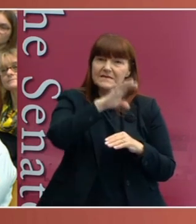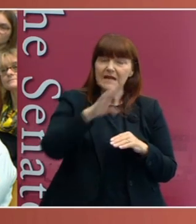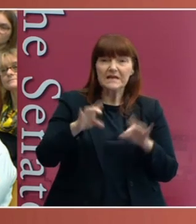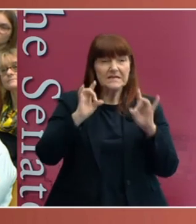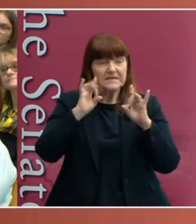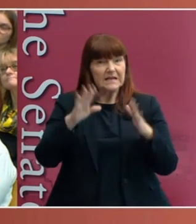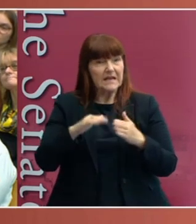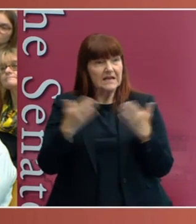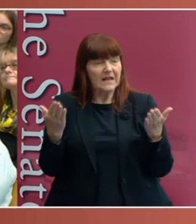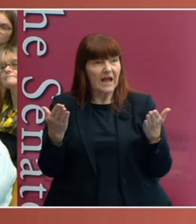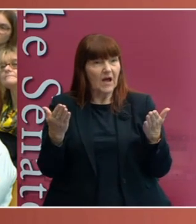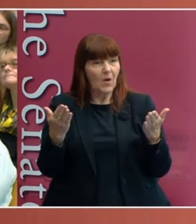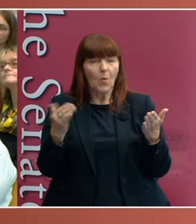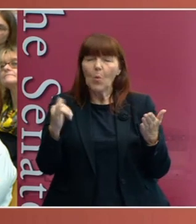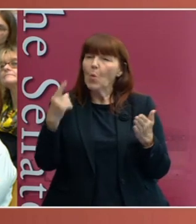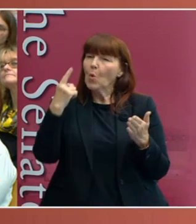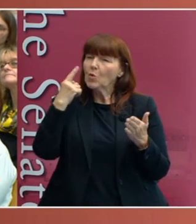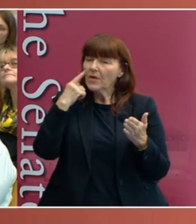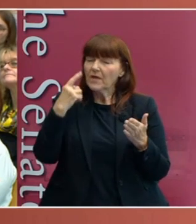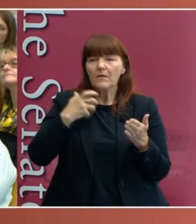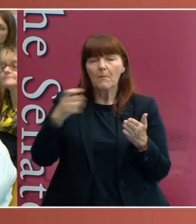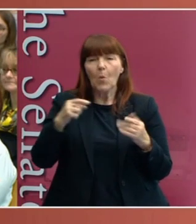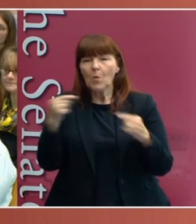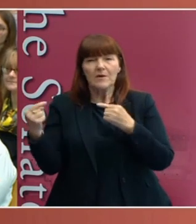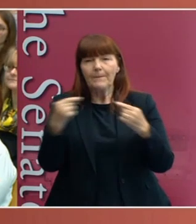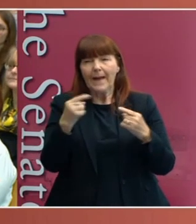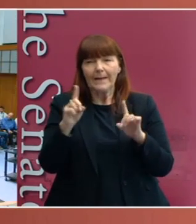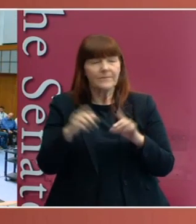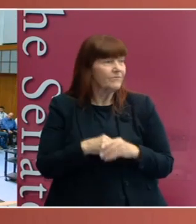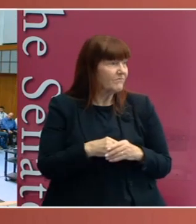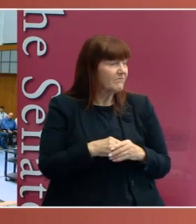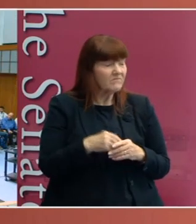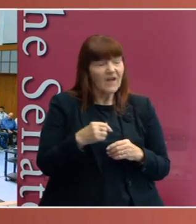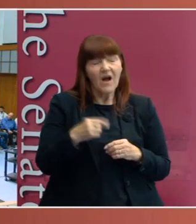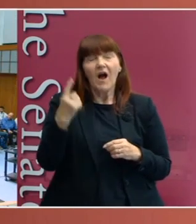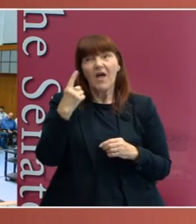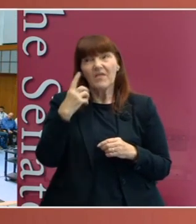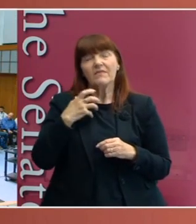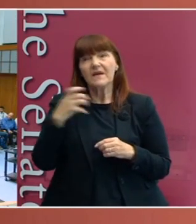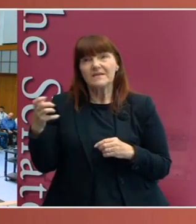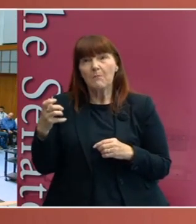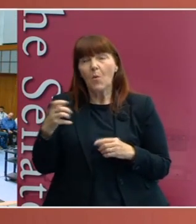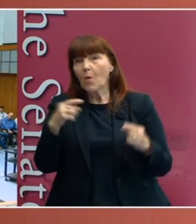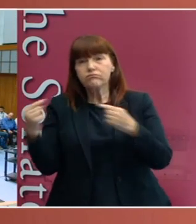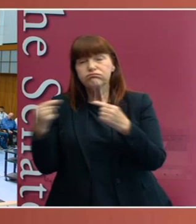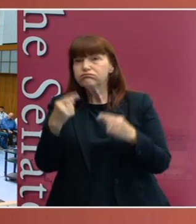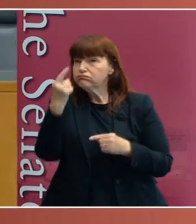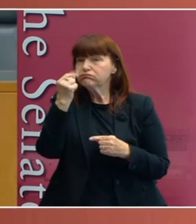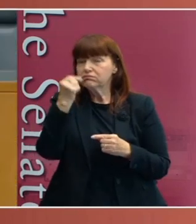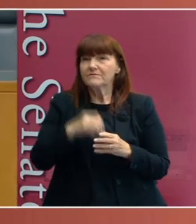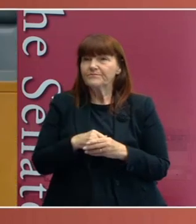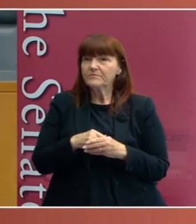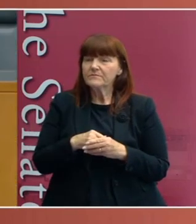clear, or do you think there's room for a lot more debate? I think there is room for more debate. mean, I have to say, although the